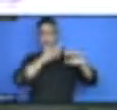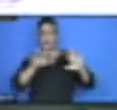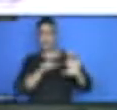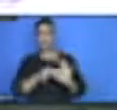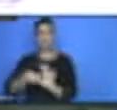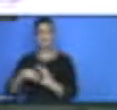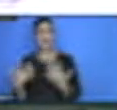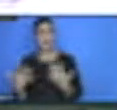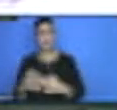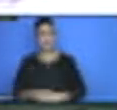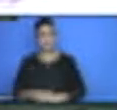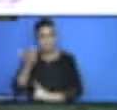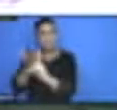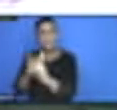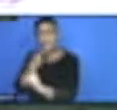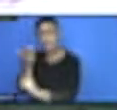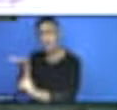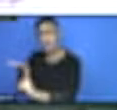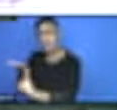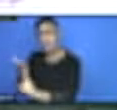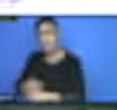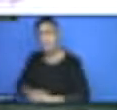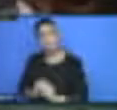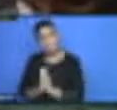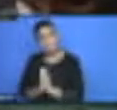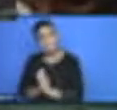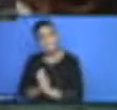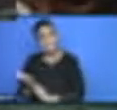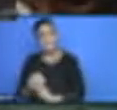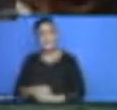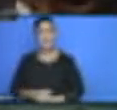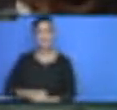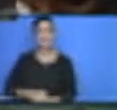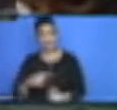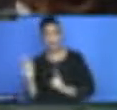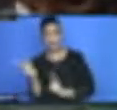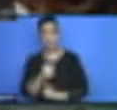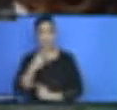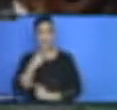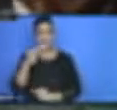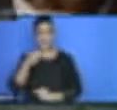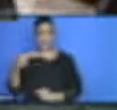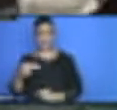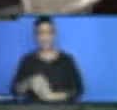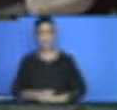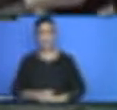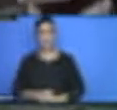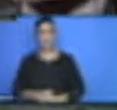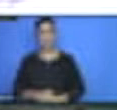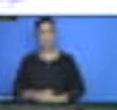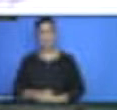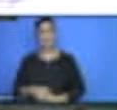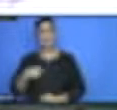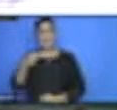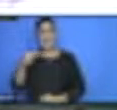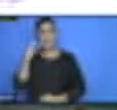yourself, please, kindly? And could all speakers introduce themselves? I'm Ibrahim Sisei Shalom from Africa. Okay. Thank you.